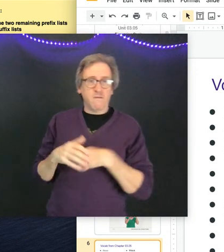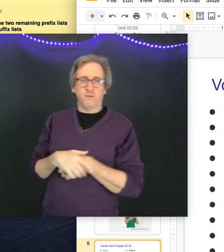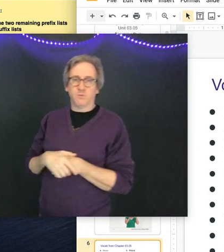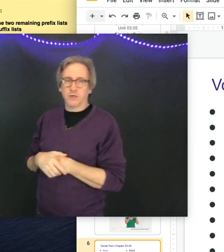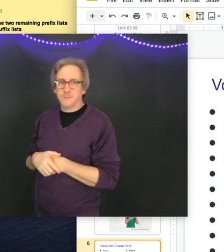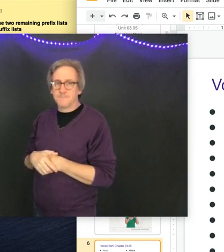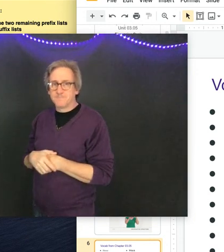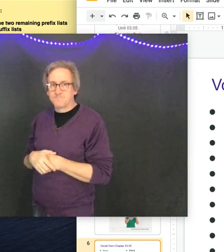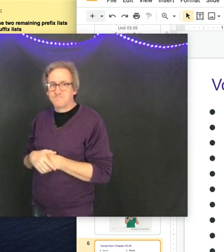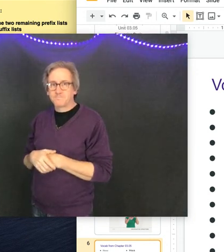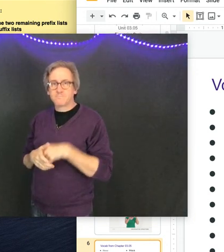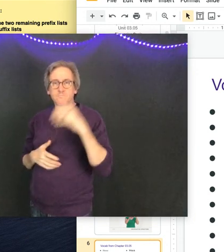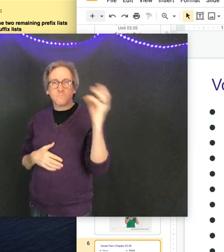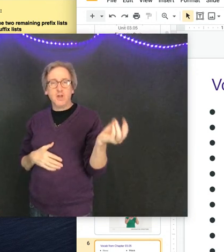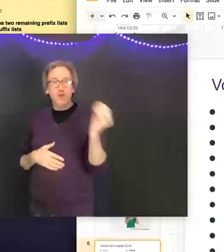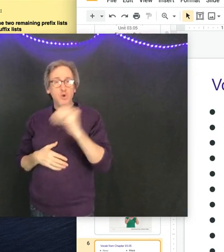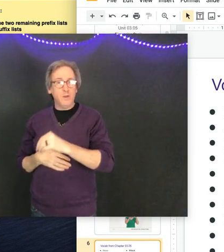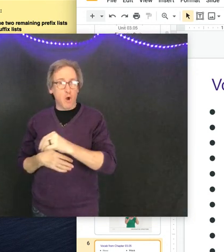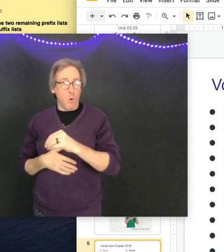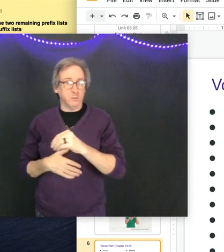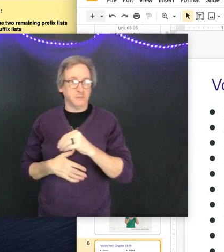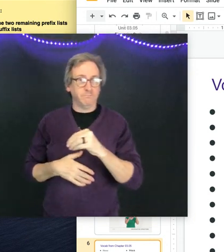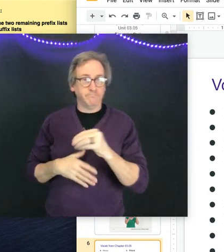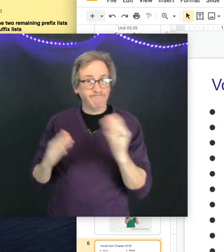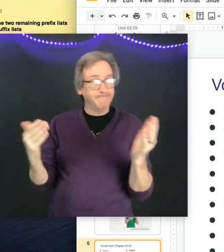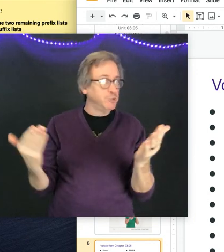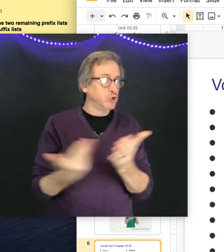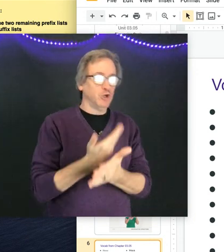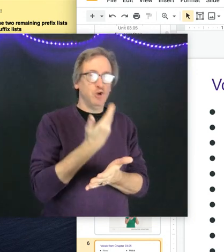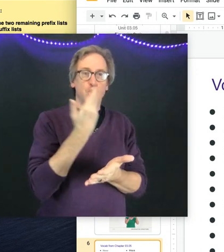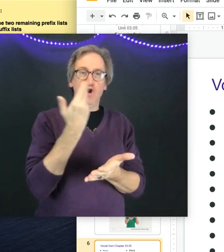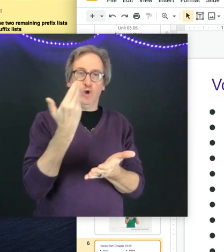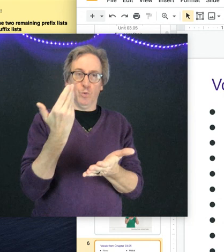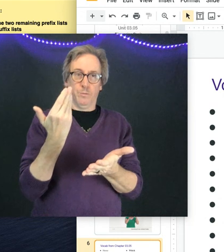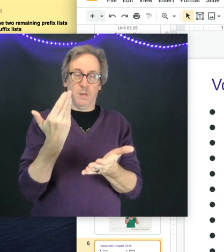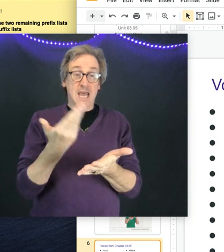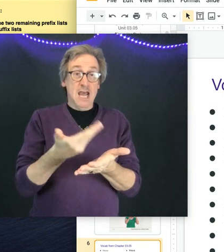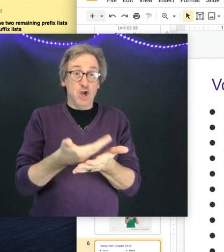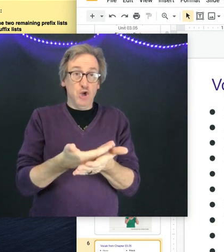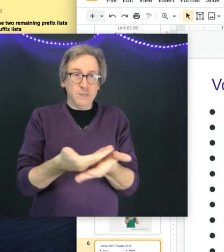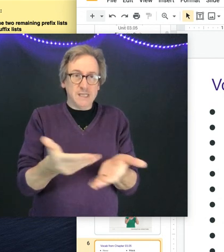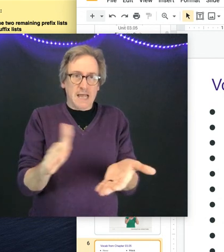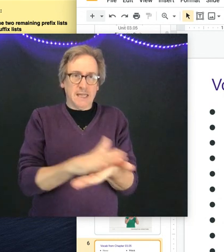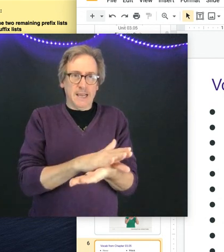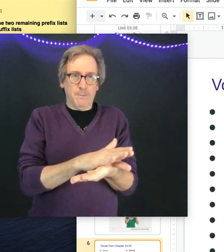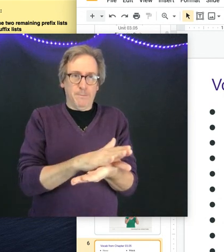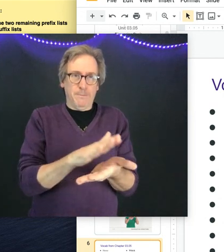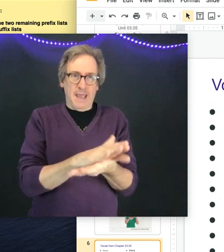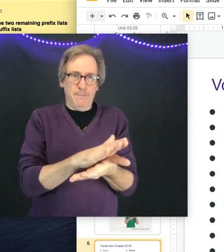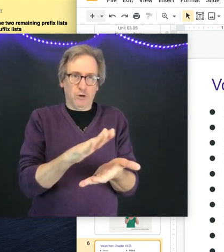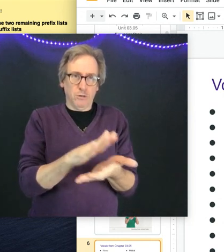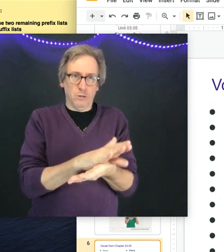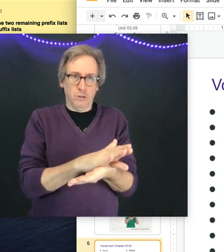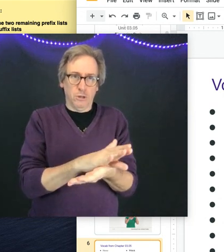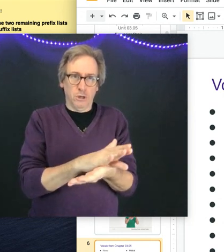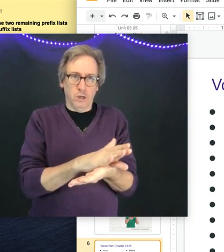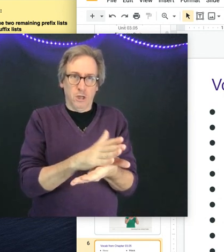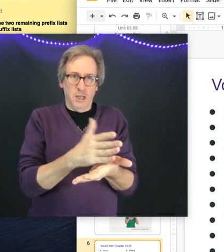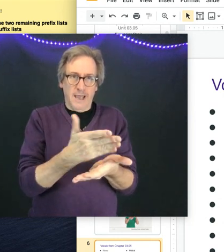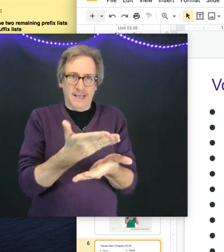All of those work. New and old. New. New is a lot like paper,